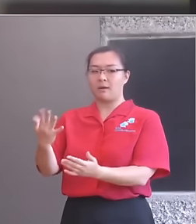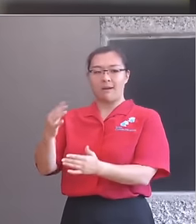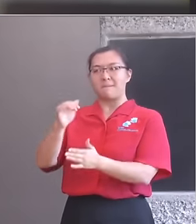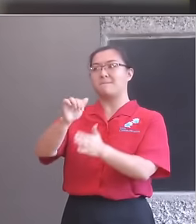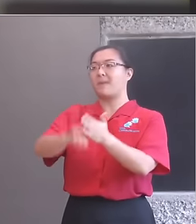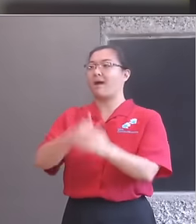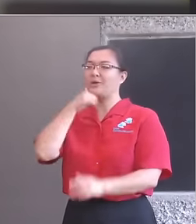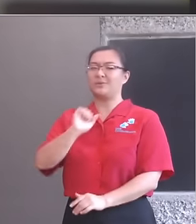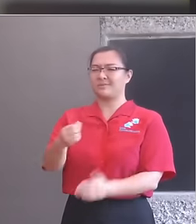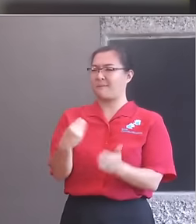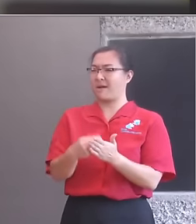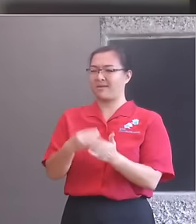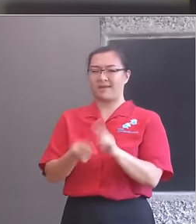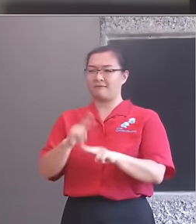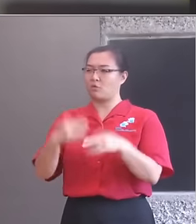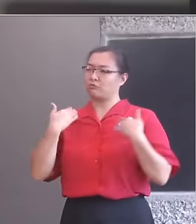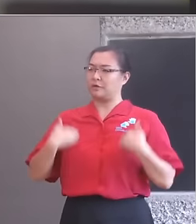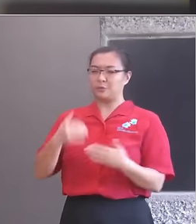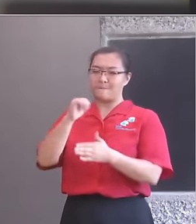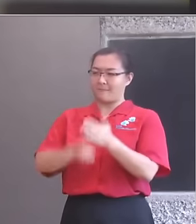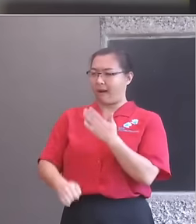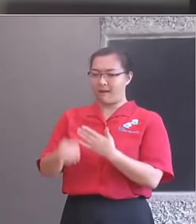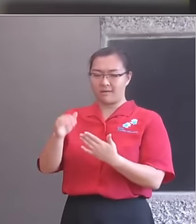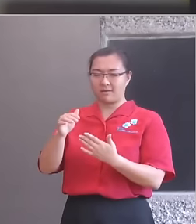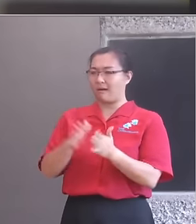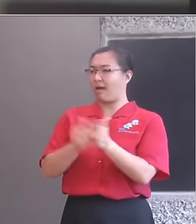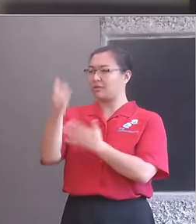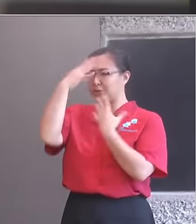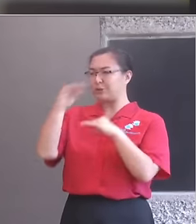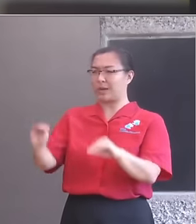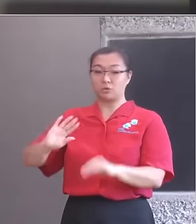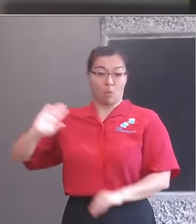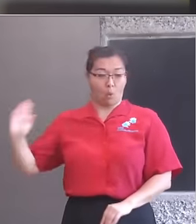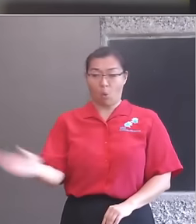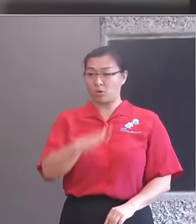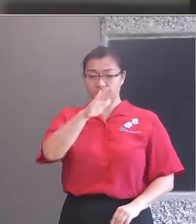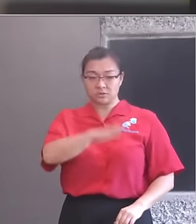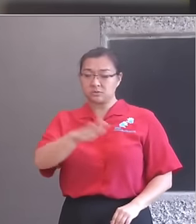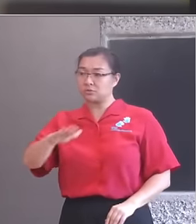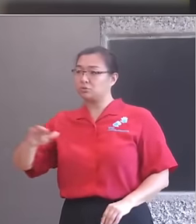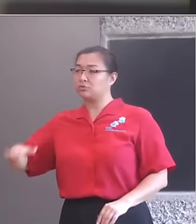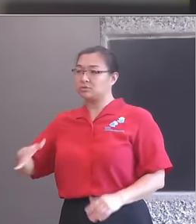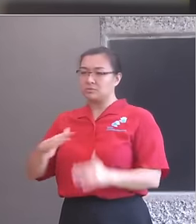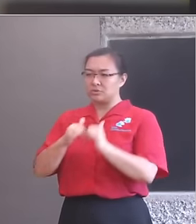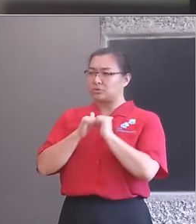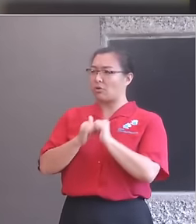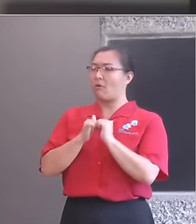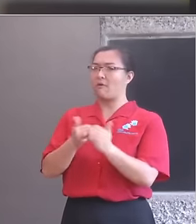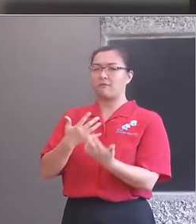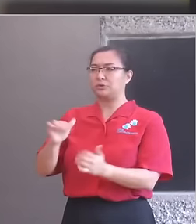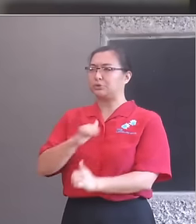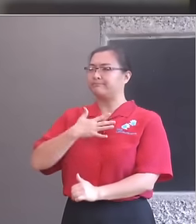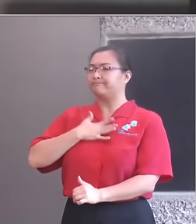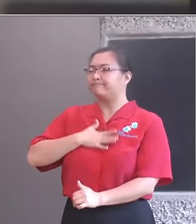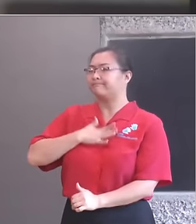proper cultural education for their children. All of our children deserve all the chances we can give them in life, irrespective